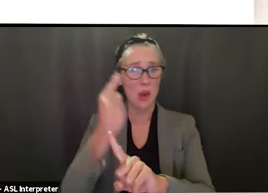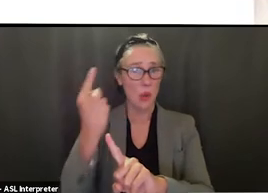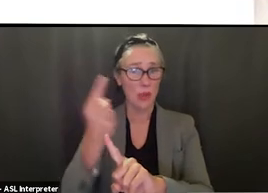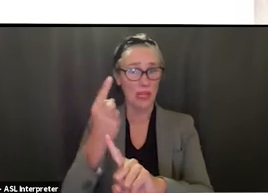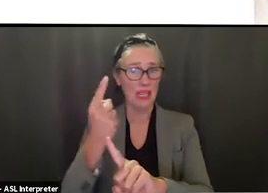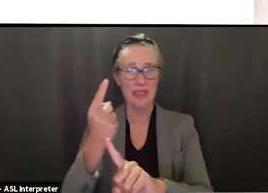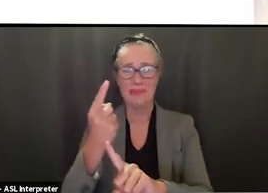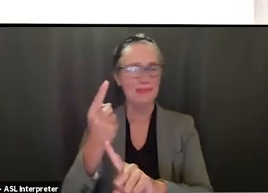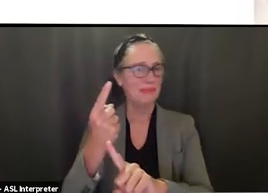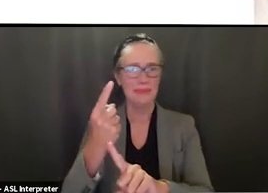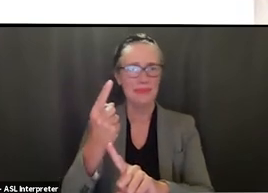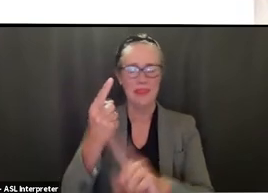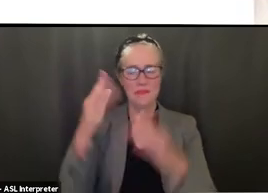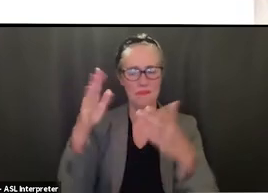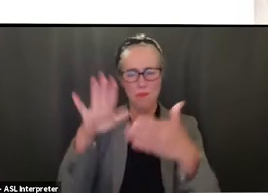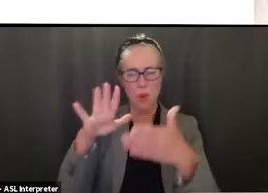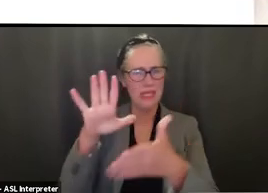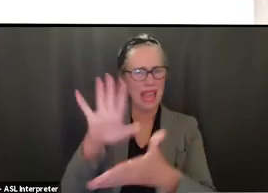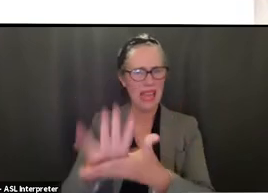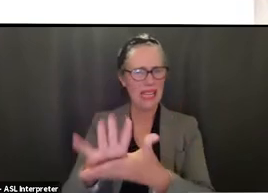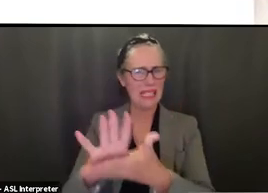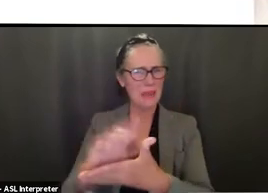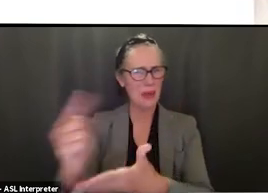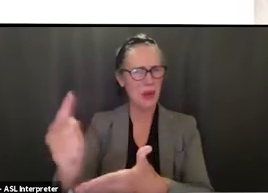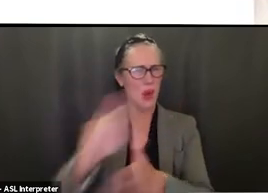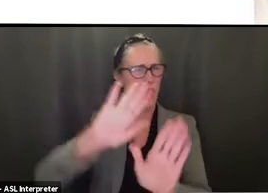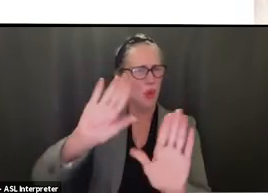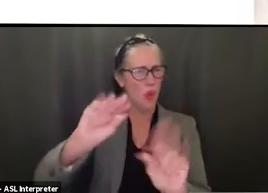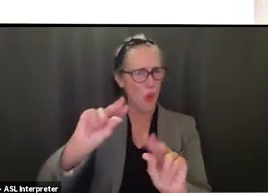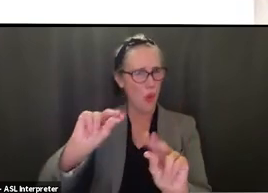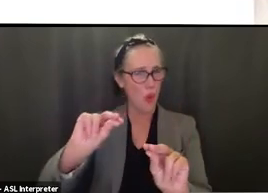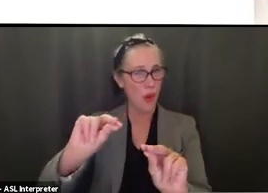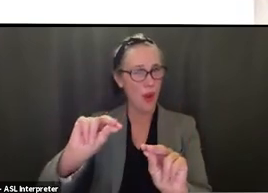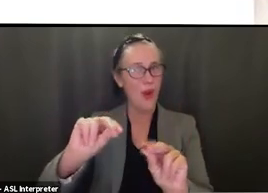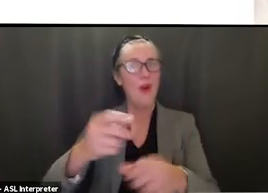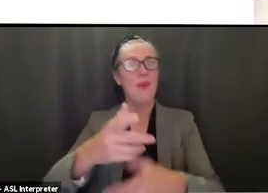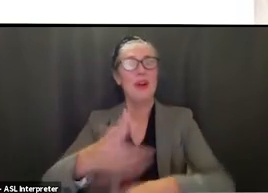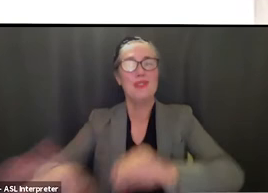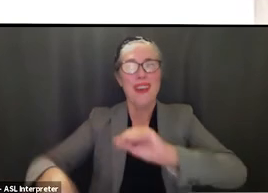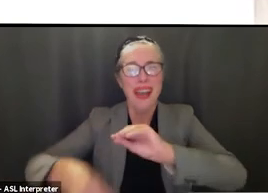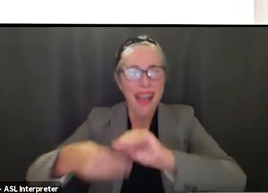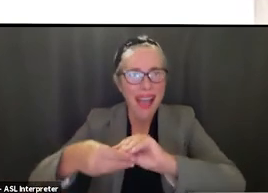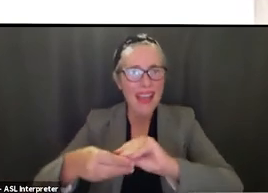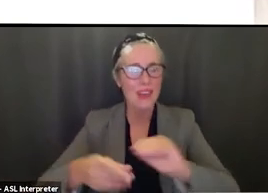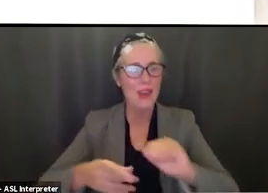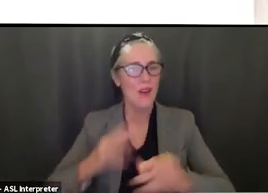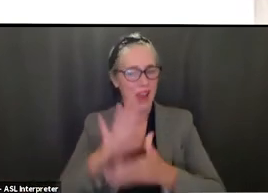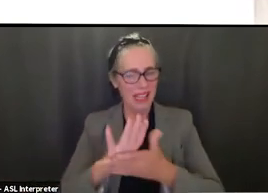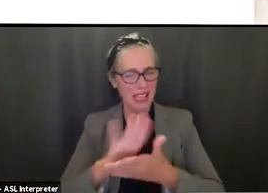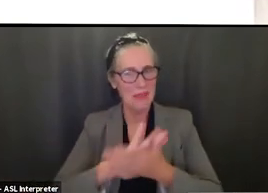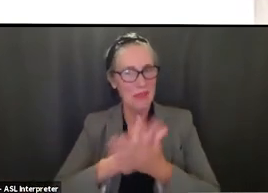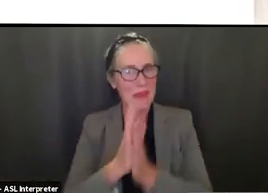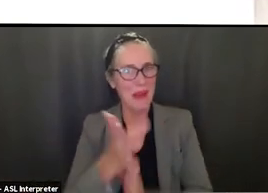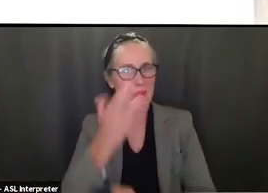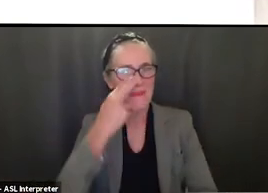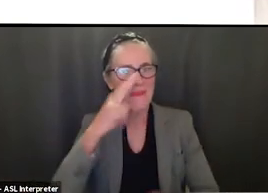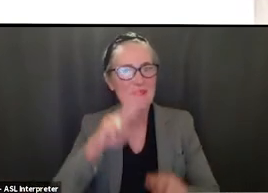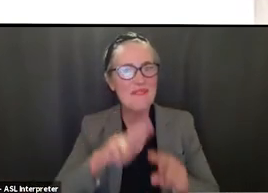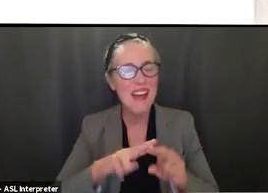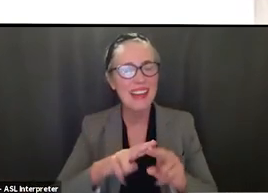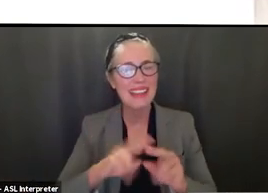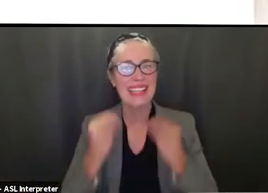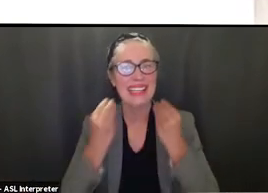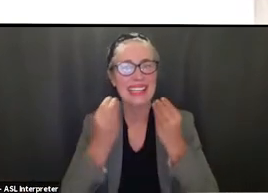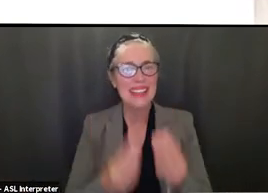work on academics but to work on making academics fun this summer and providing experiences and enrichment that